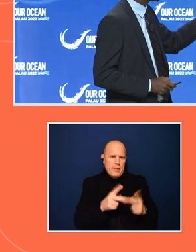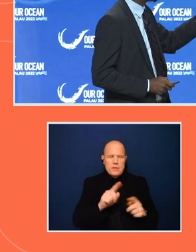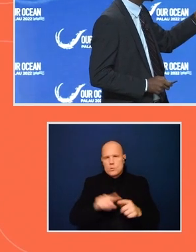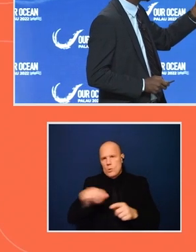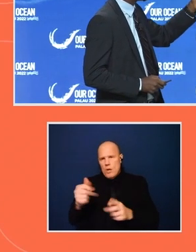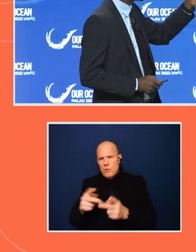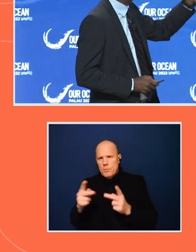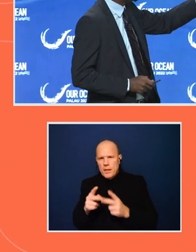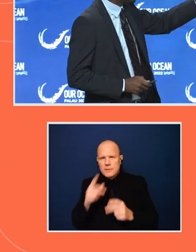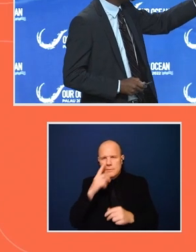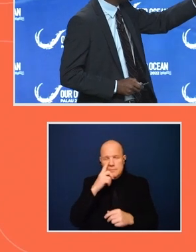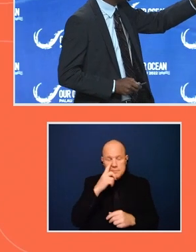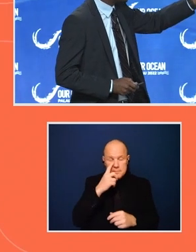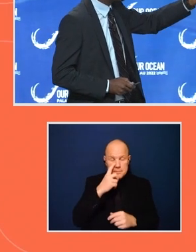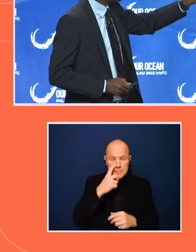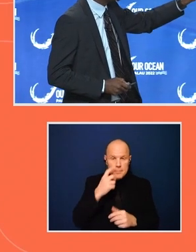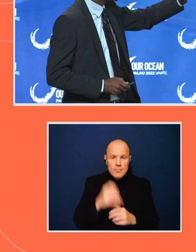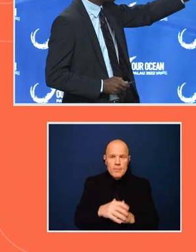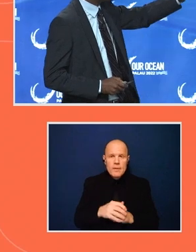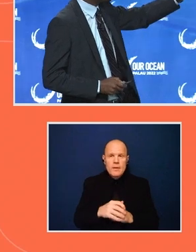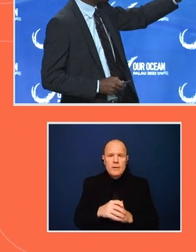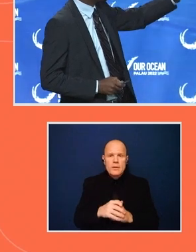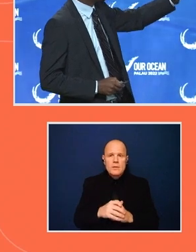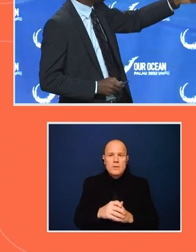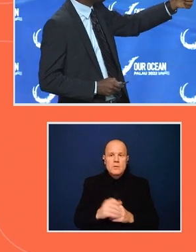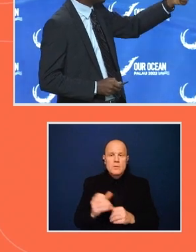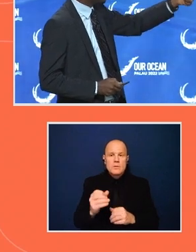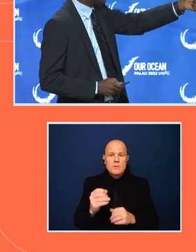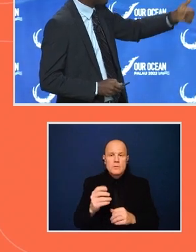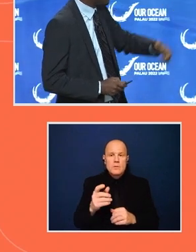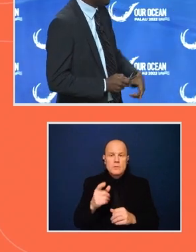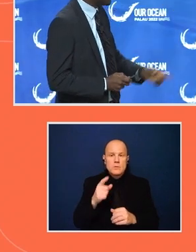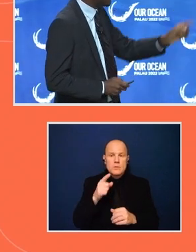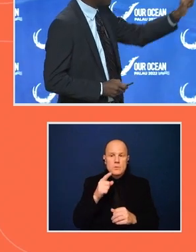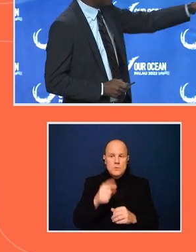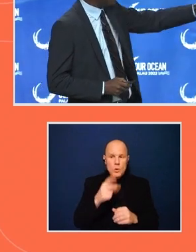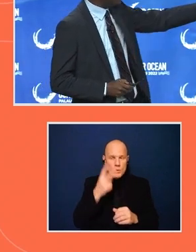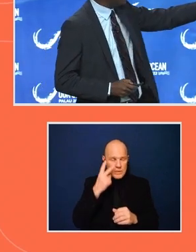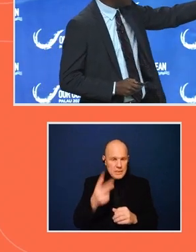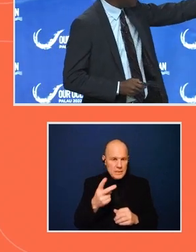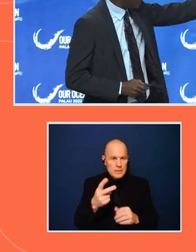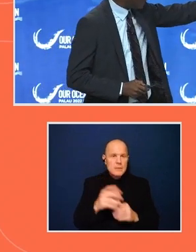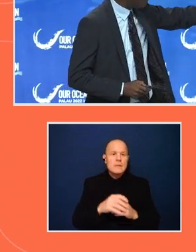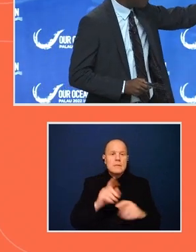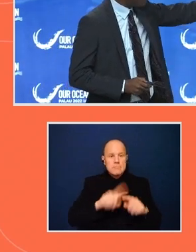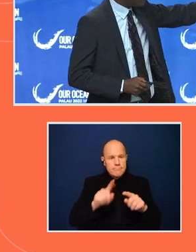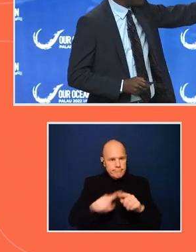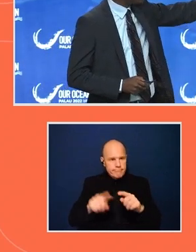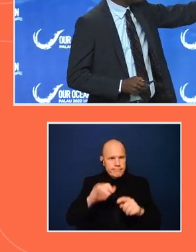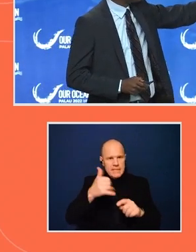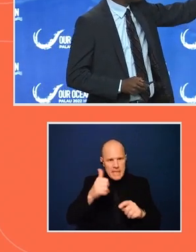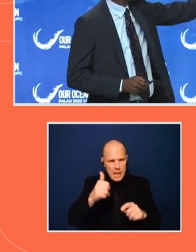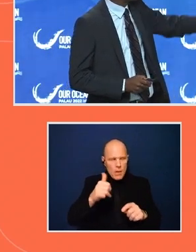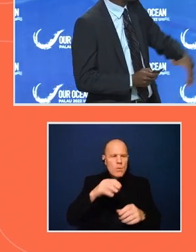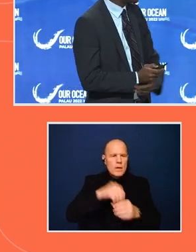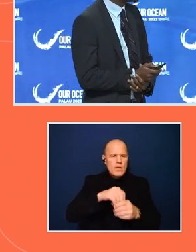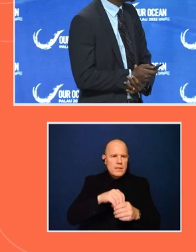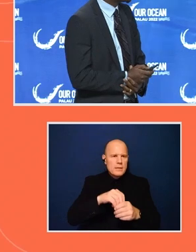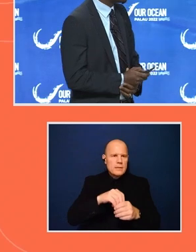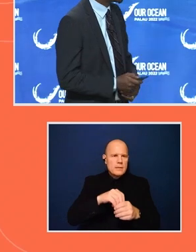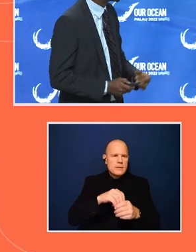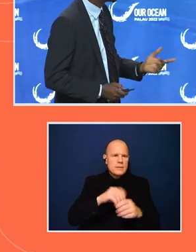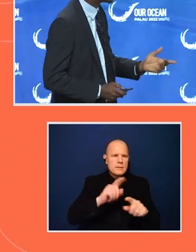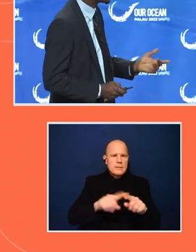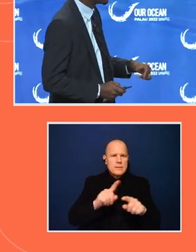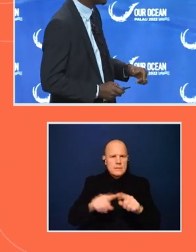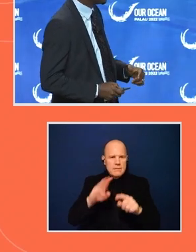this is the white in the bracket and those are the number of canoes, and you have the yellow in the different maps. Those are